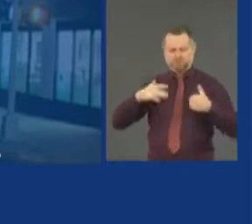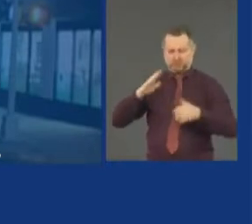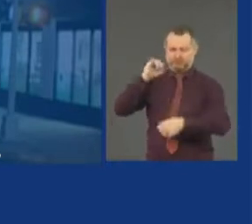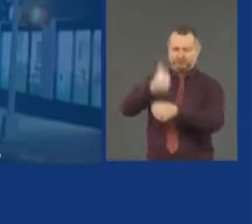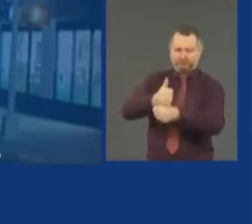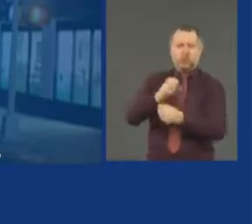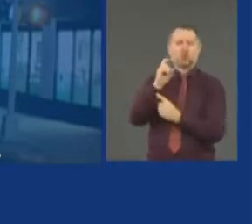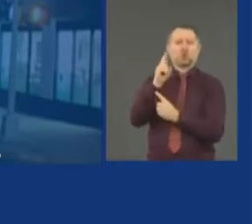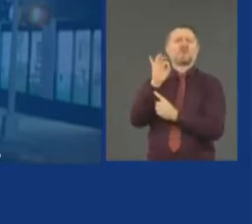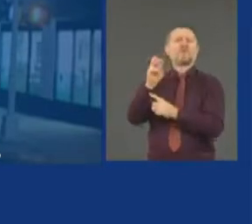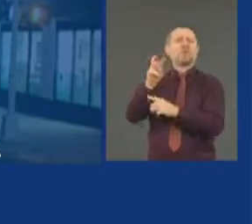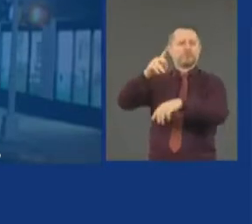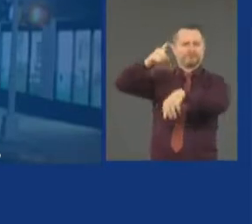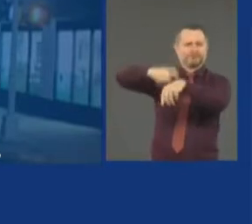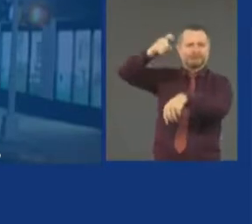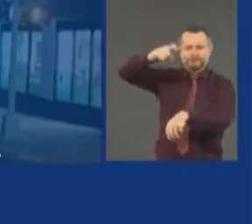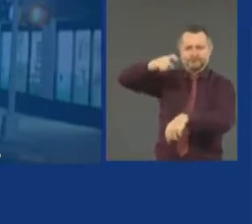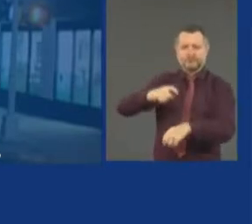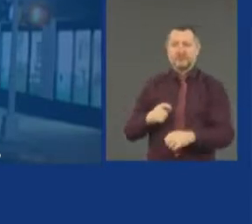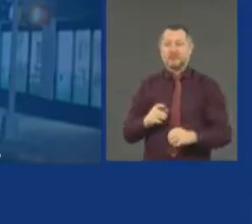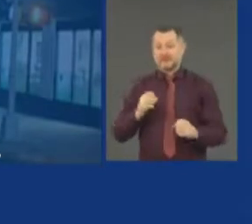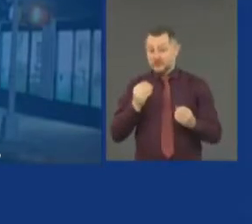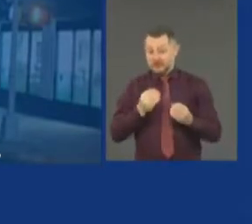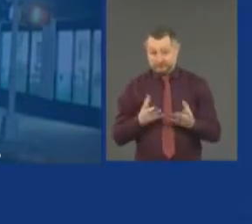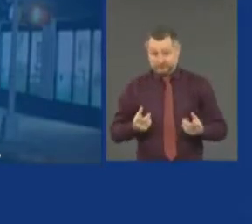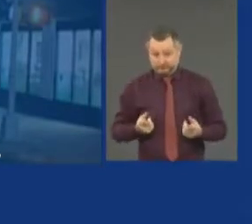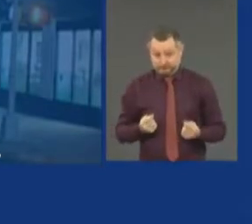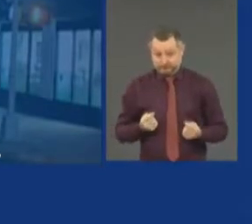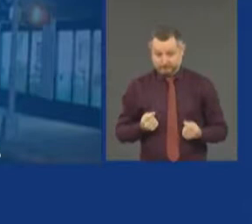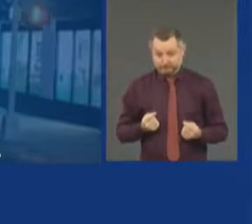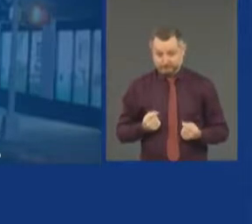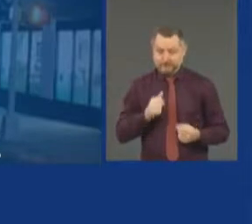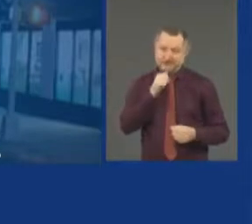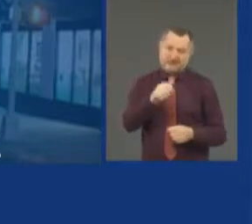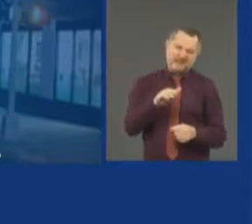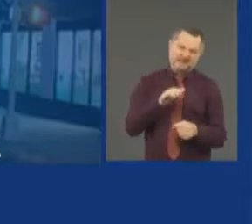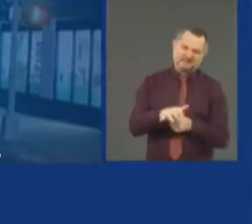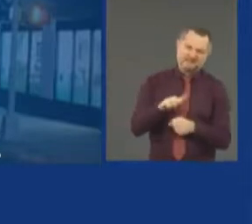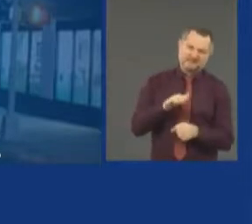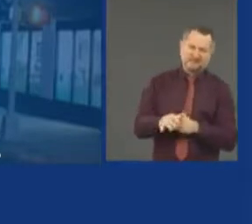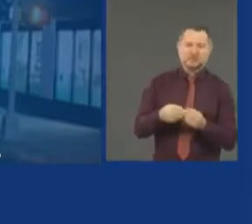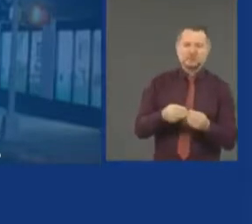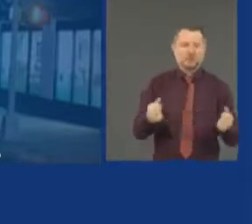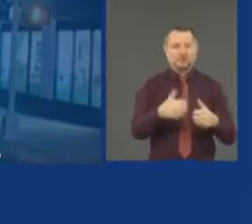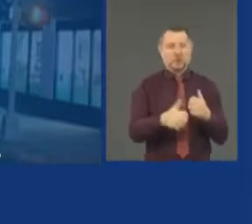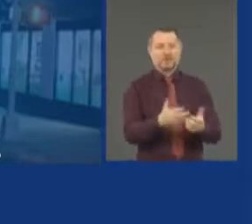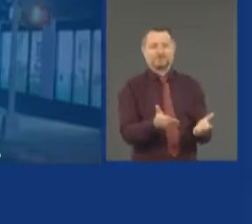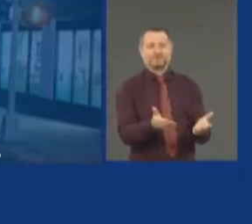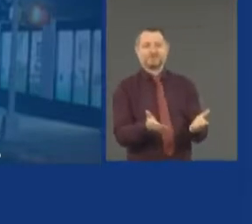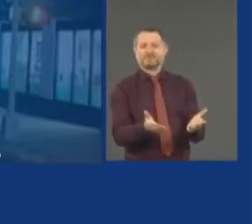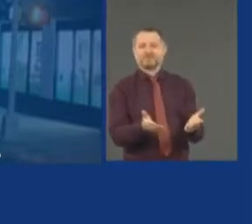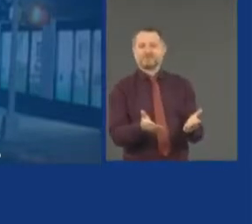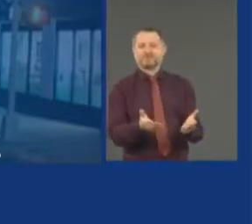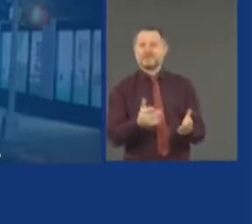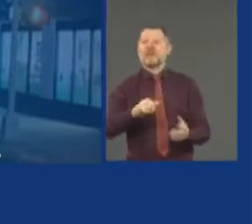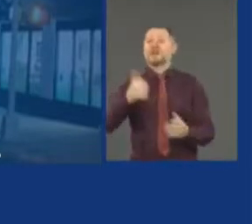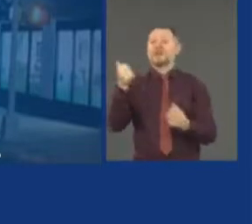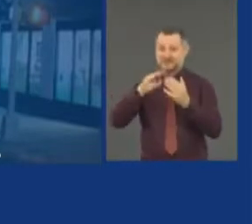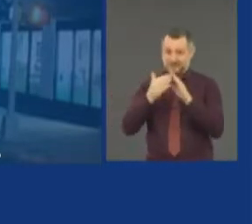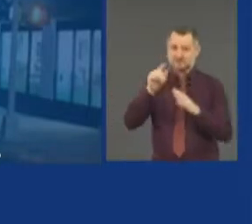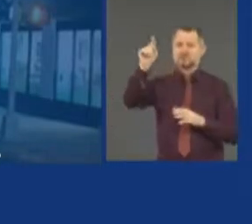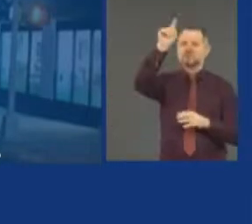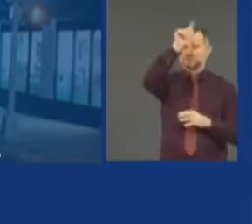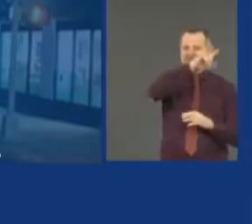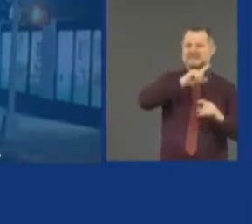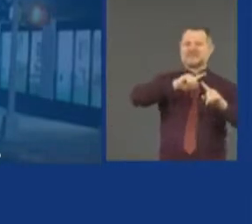wasn't enough to help deal with the looters. The other cities also have curfews, different times, different